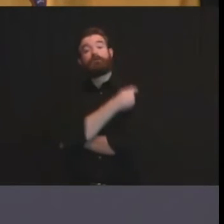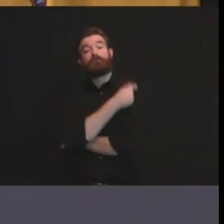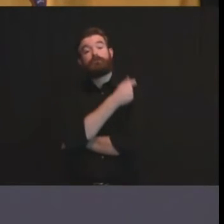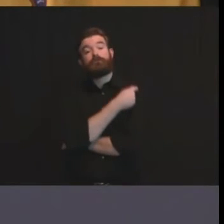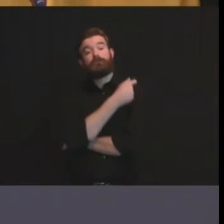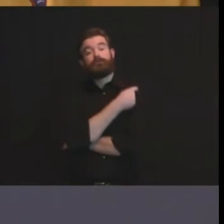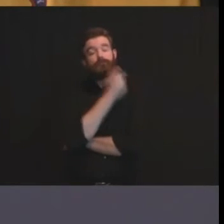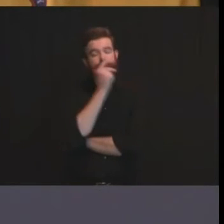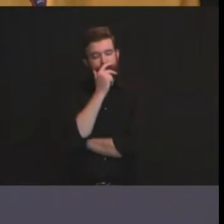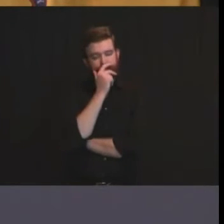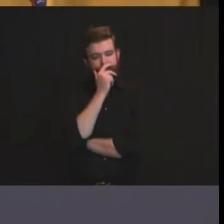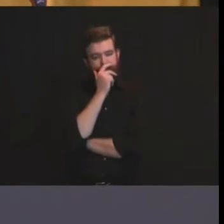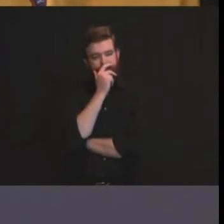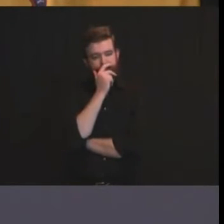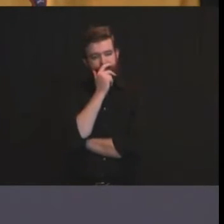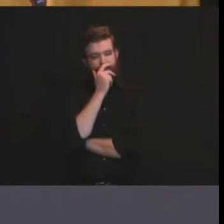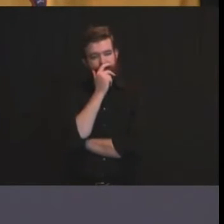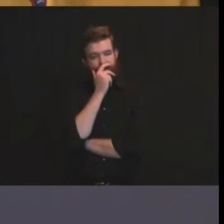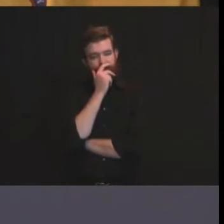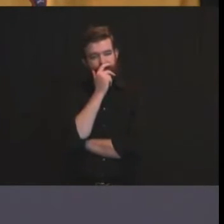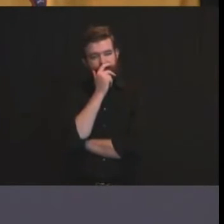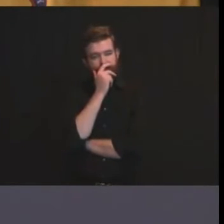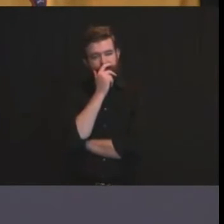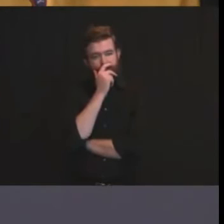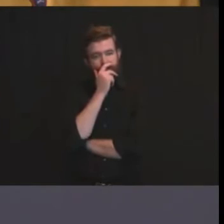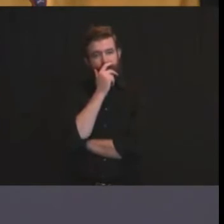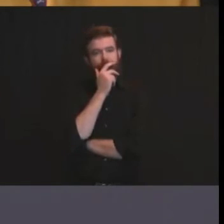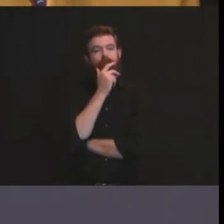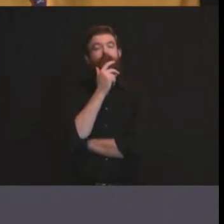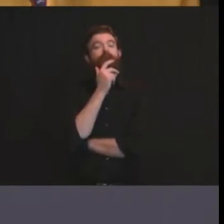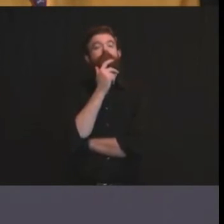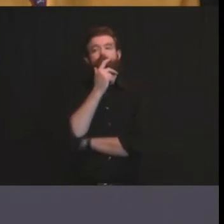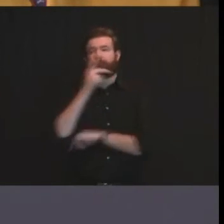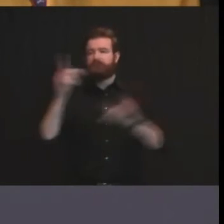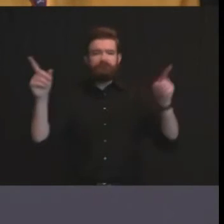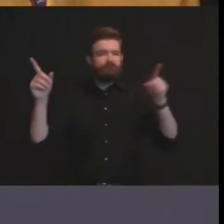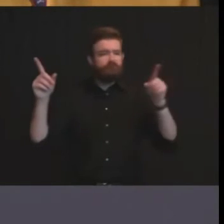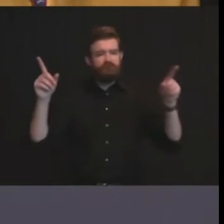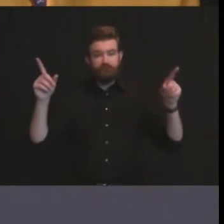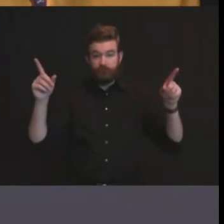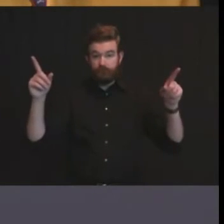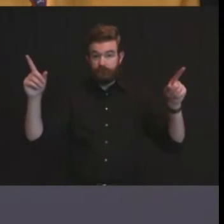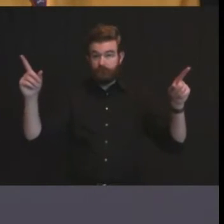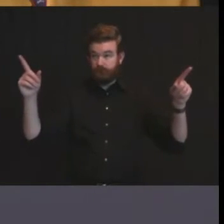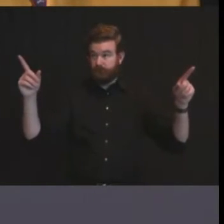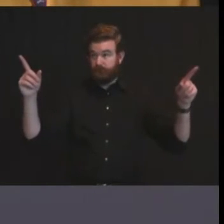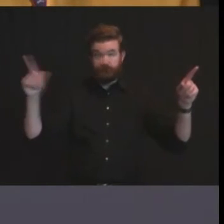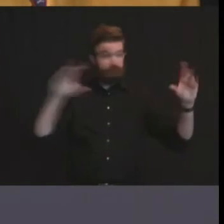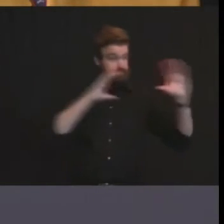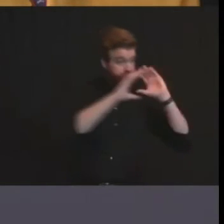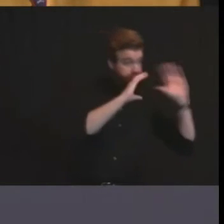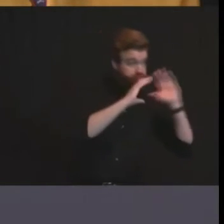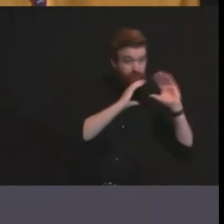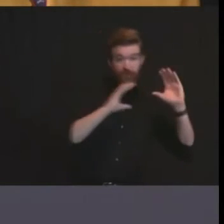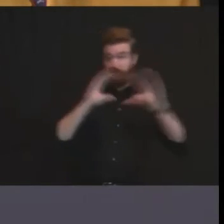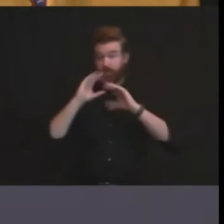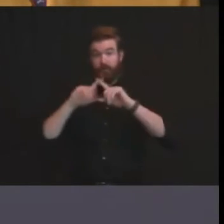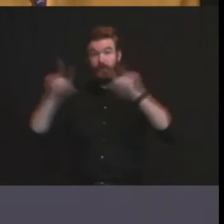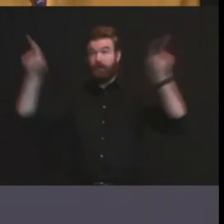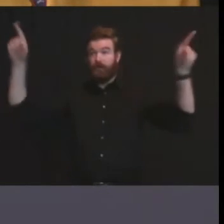those two camps there's literally no link which is unfathomable and there's no question whose fault it is it's these guys